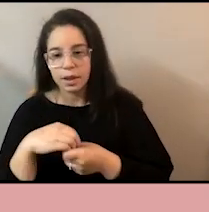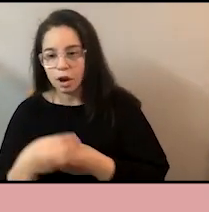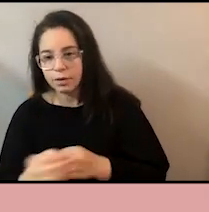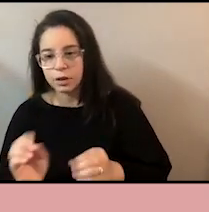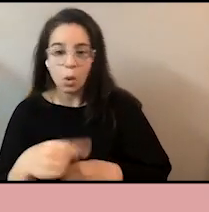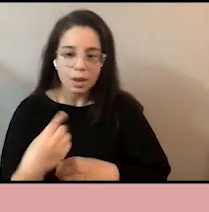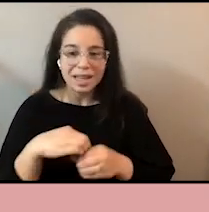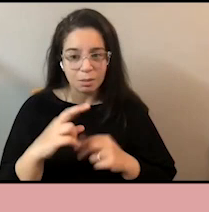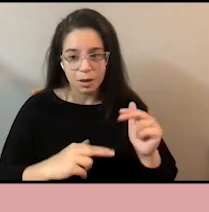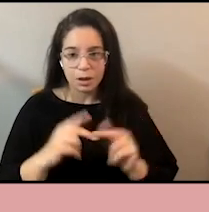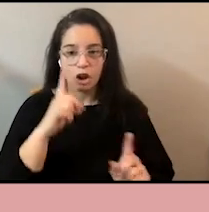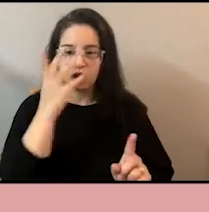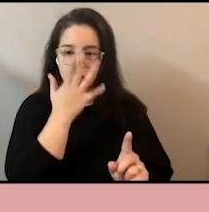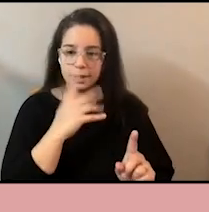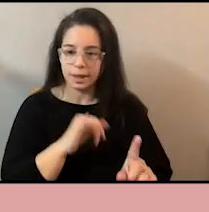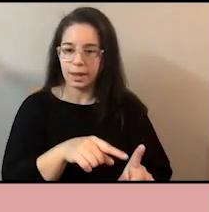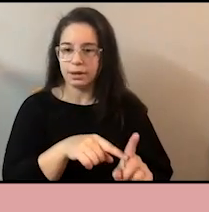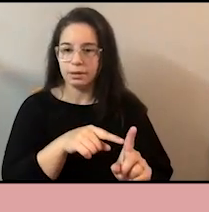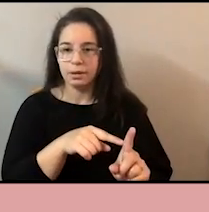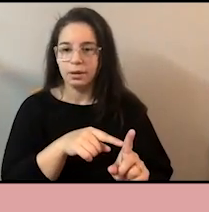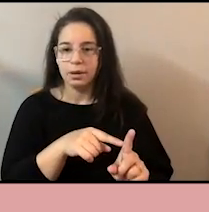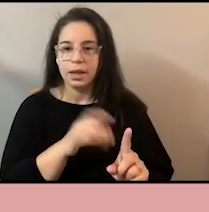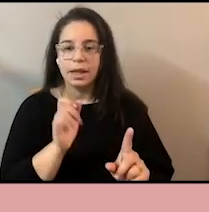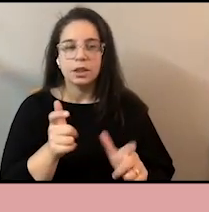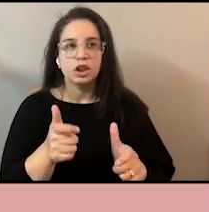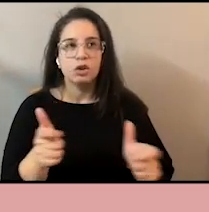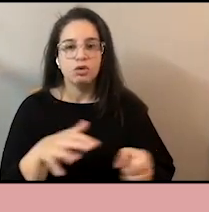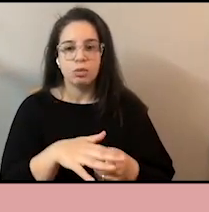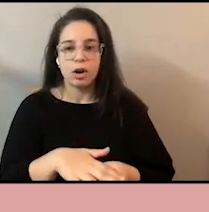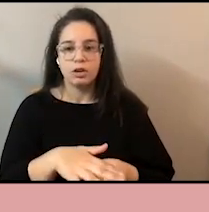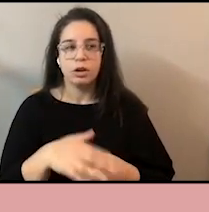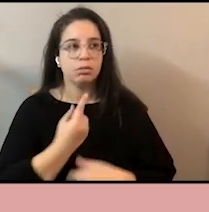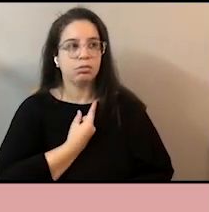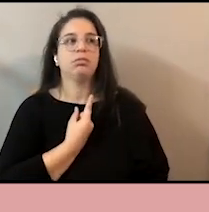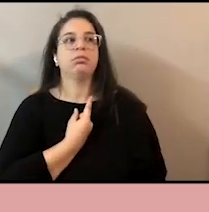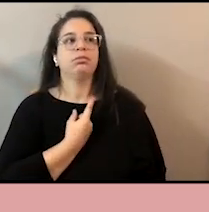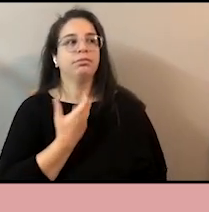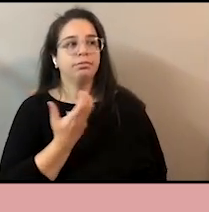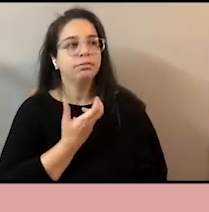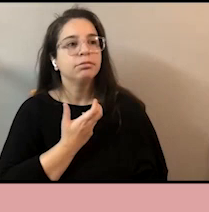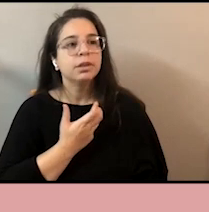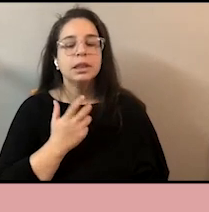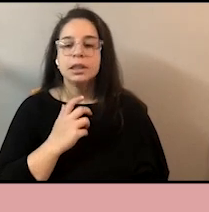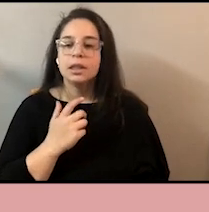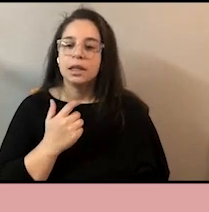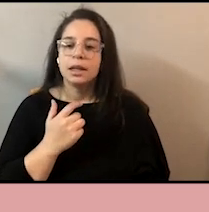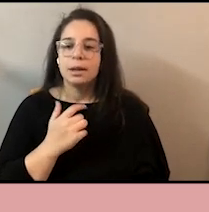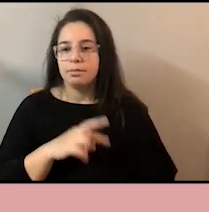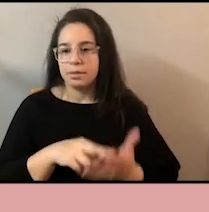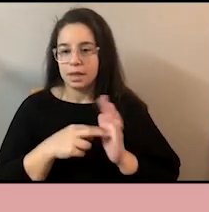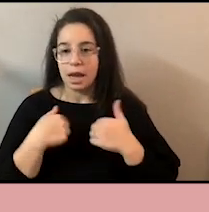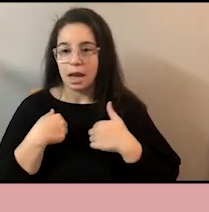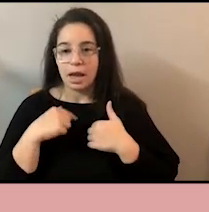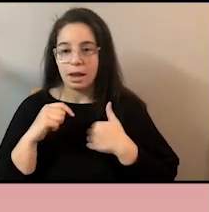building, who looks like them. This is a huge pressure. It creates the feeling that this person